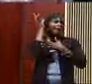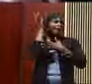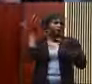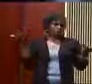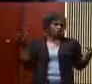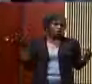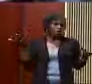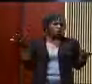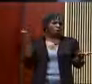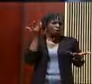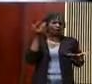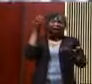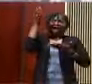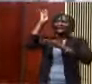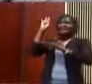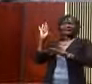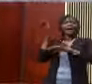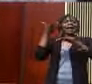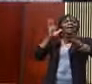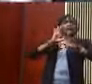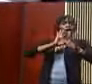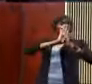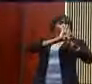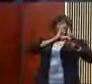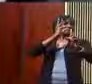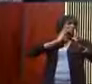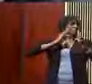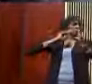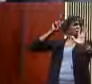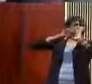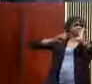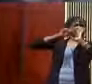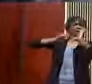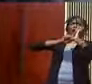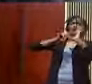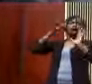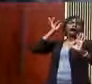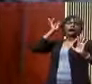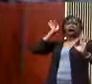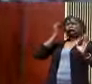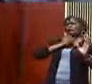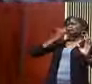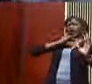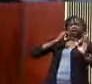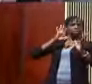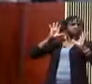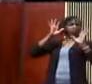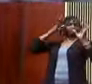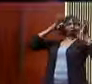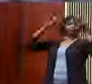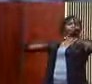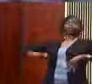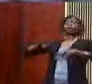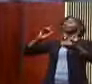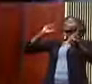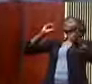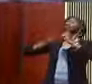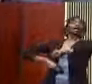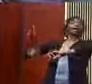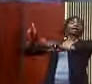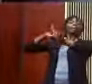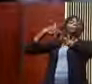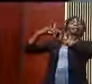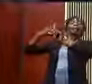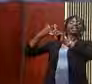Why? Because God took that negative into a dark place of her circumstance. And the big